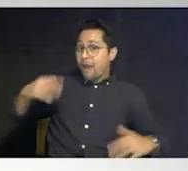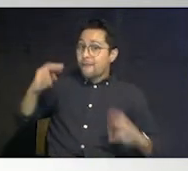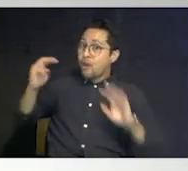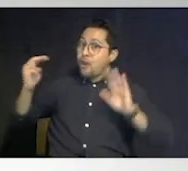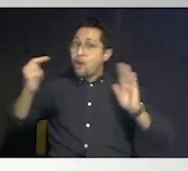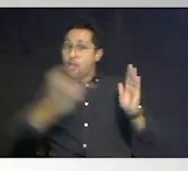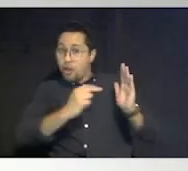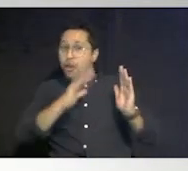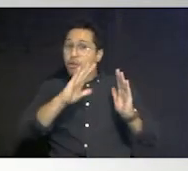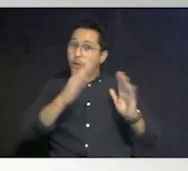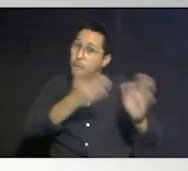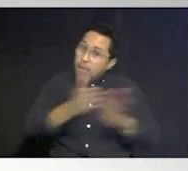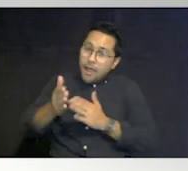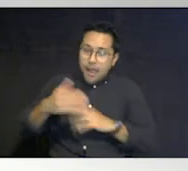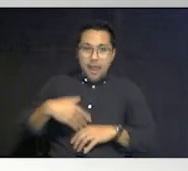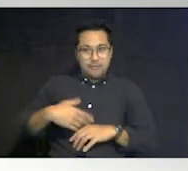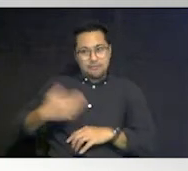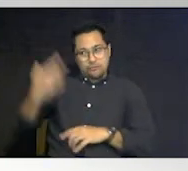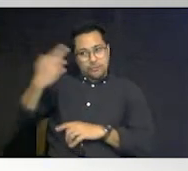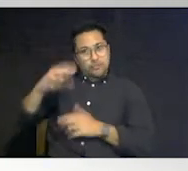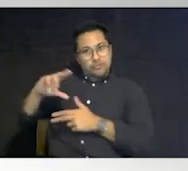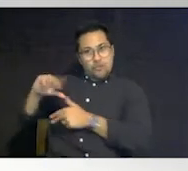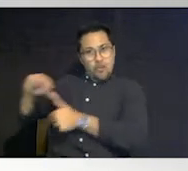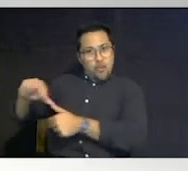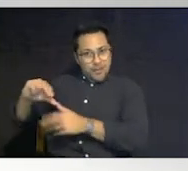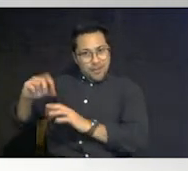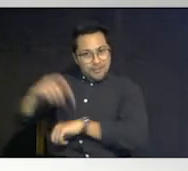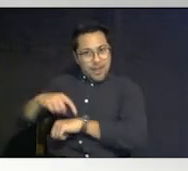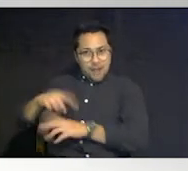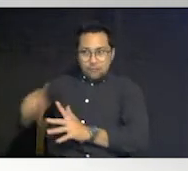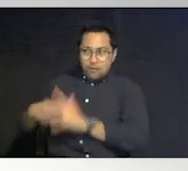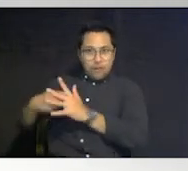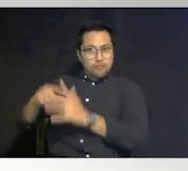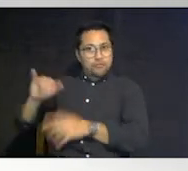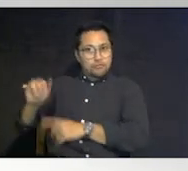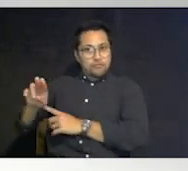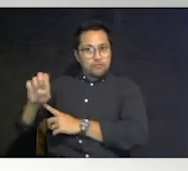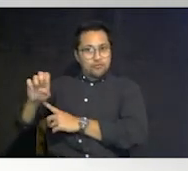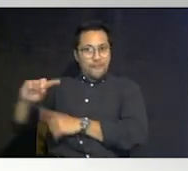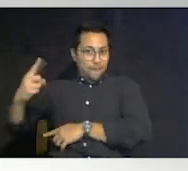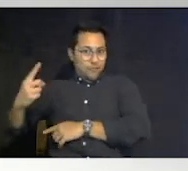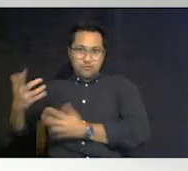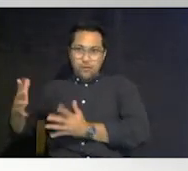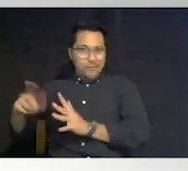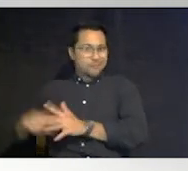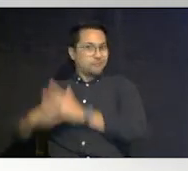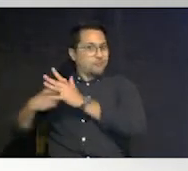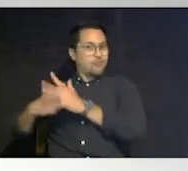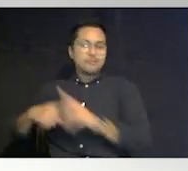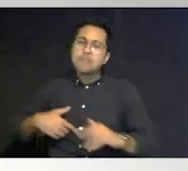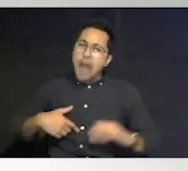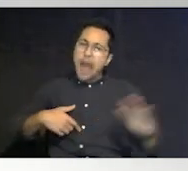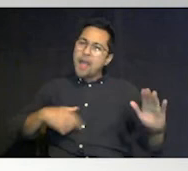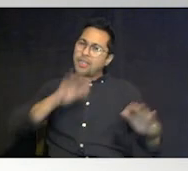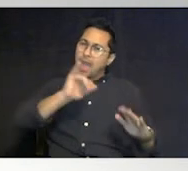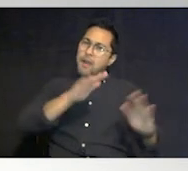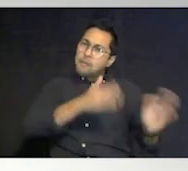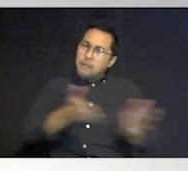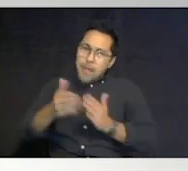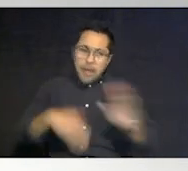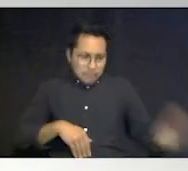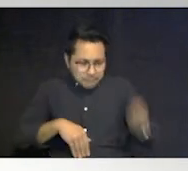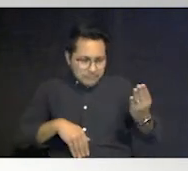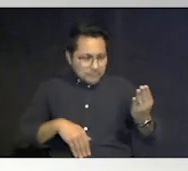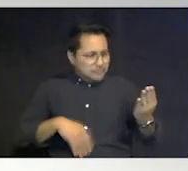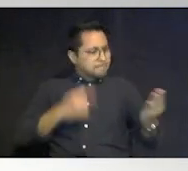begun hurricane season which is june 1st i would pick it up and look at it and say does this make sense for me to day